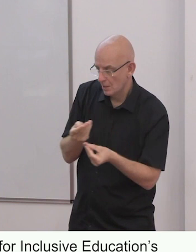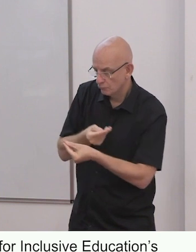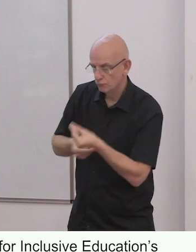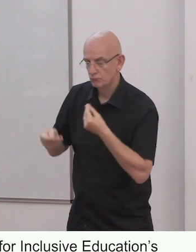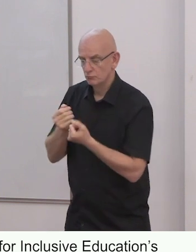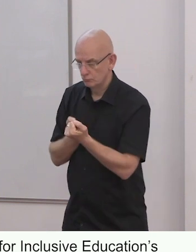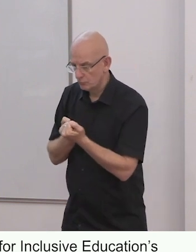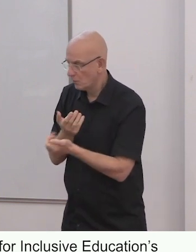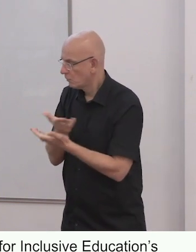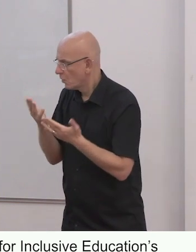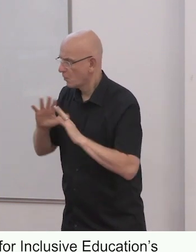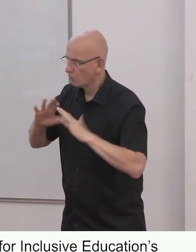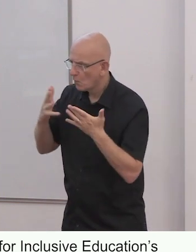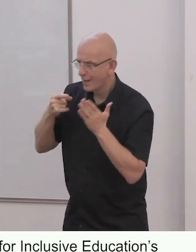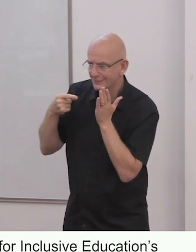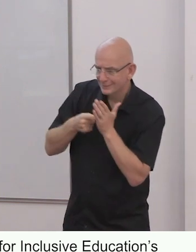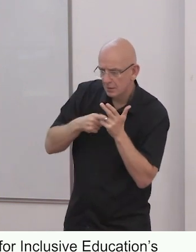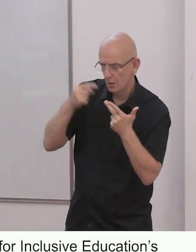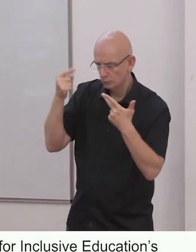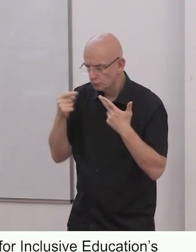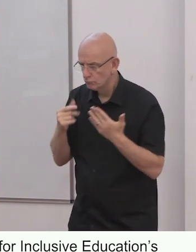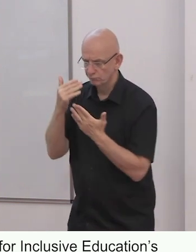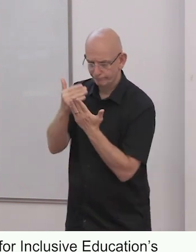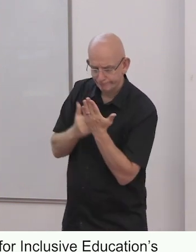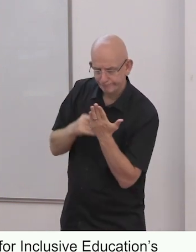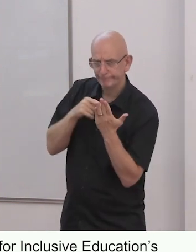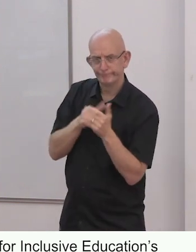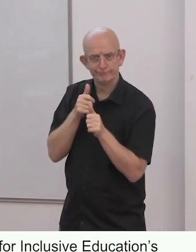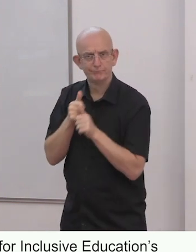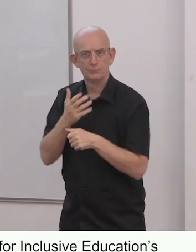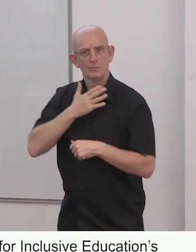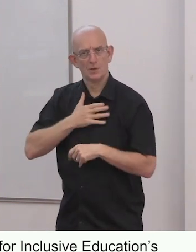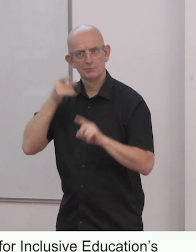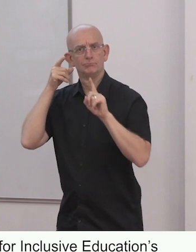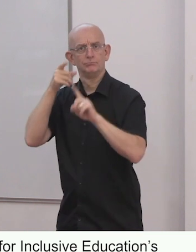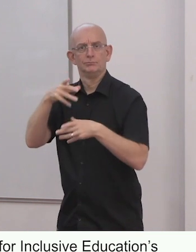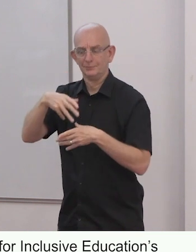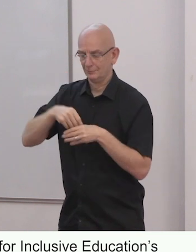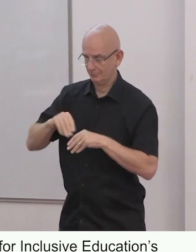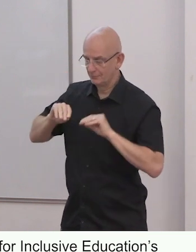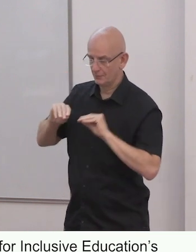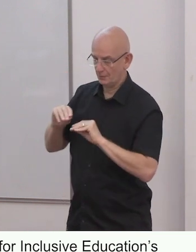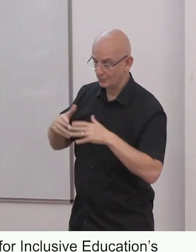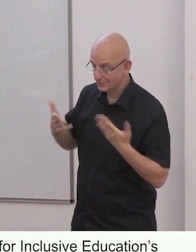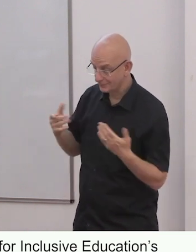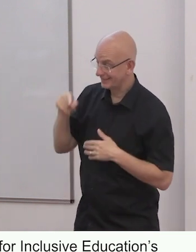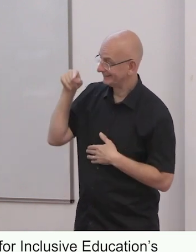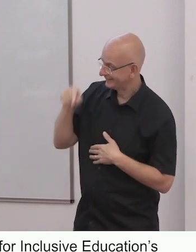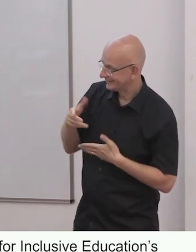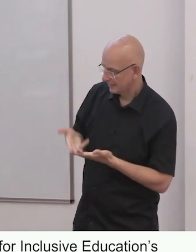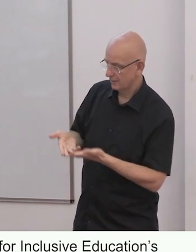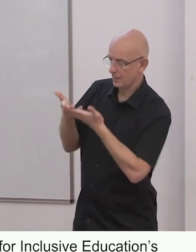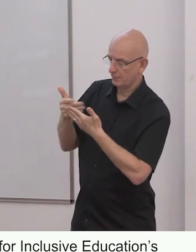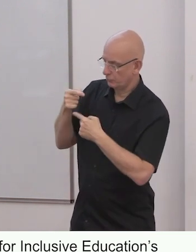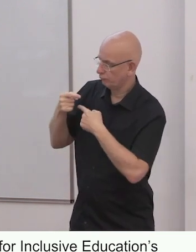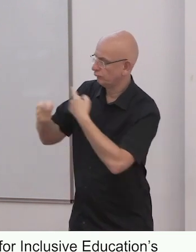education as needed. And some examples of the work for catalyst for inclusive education that the group might do